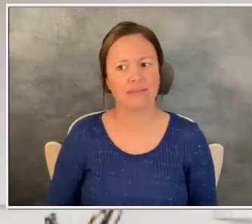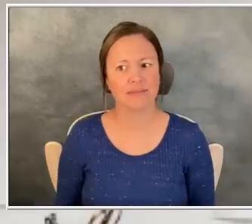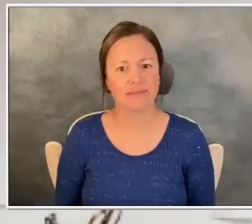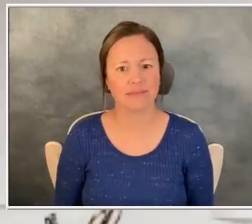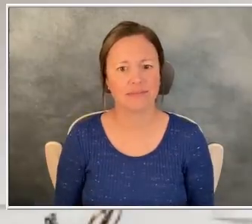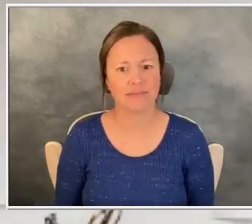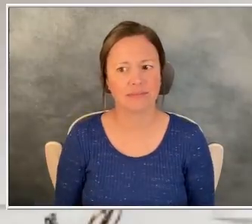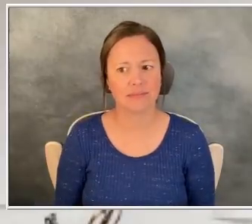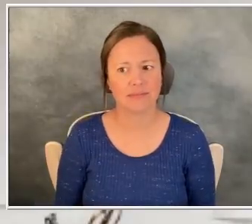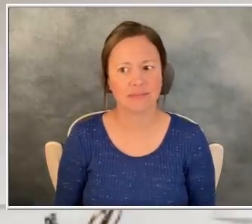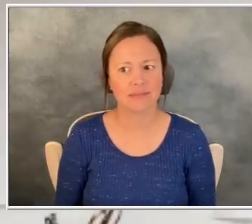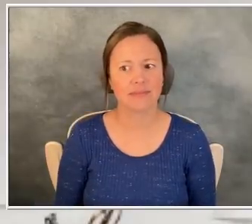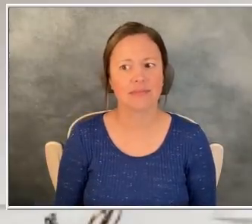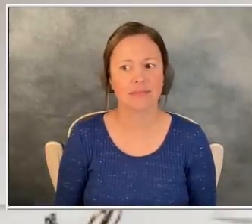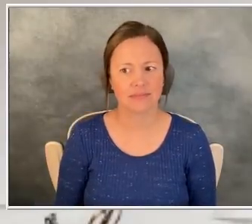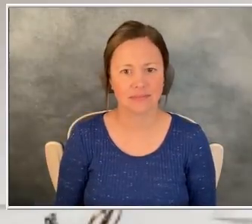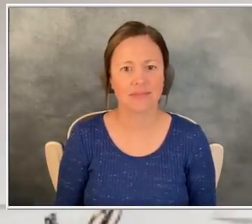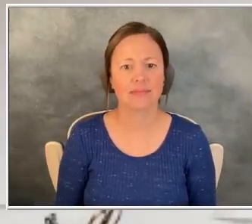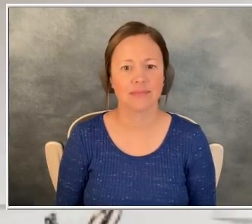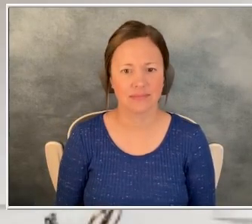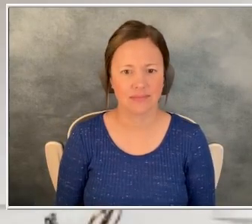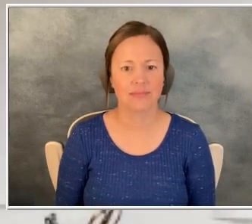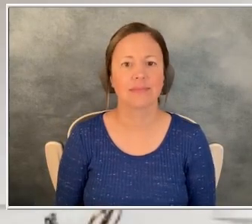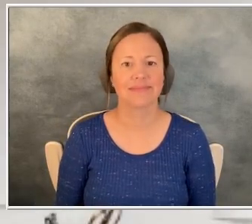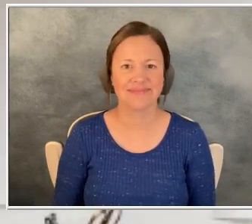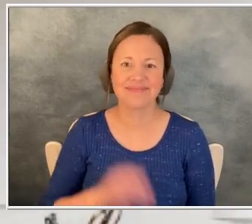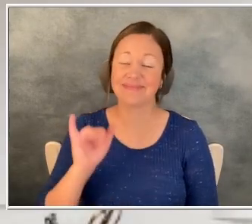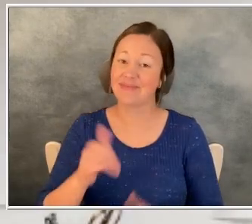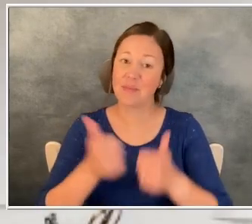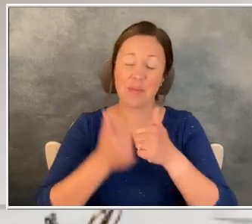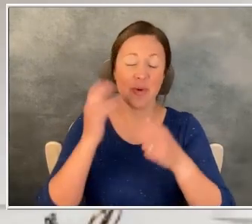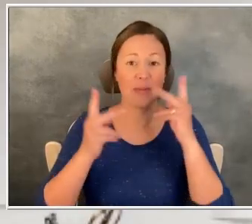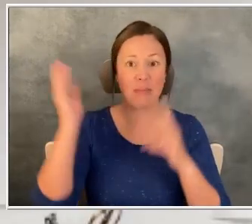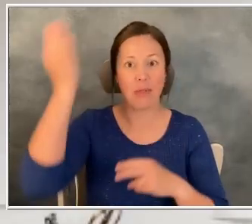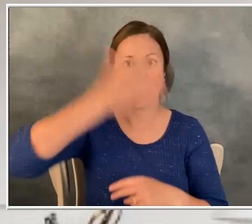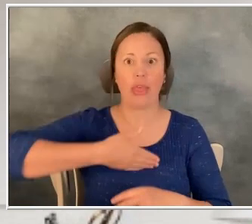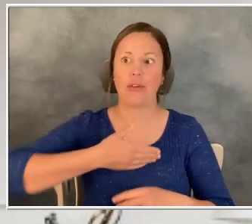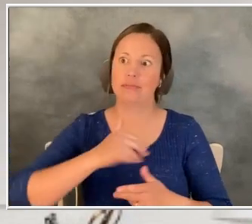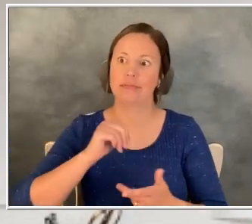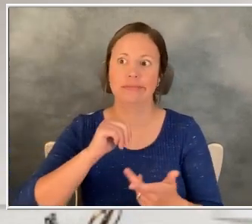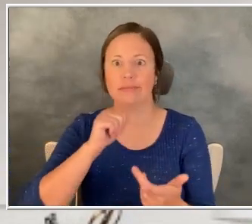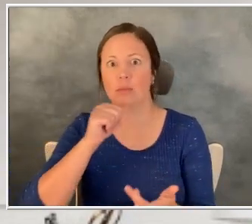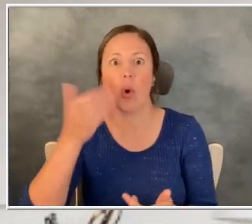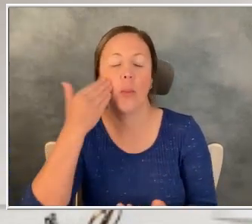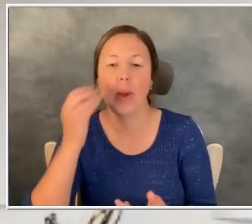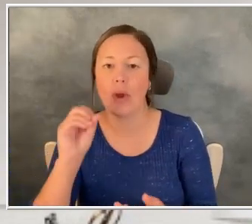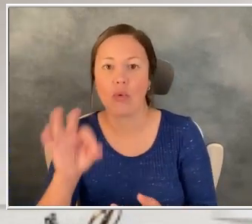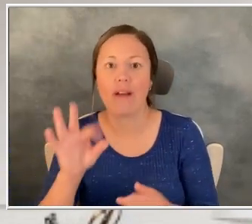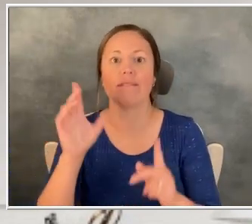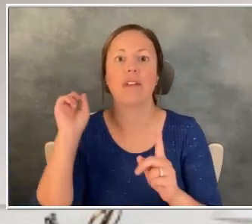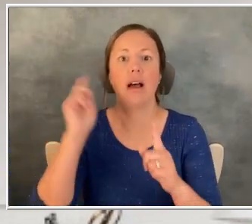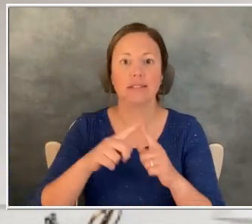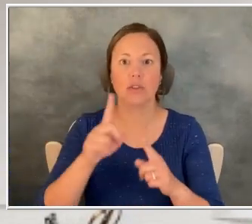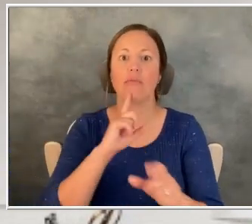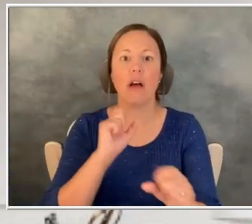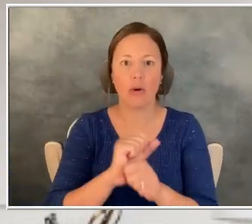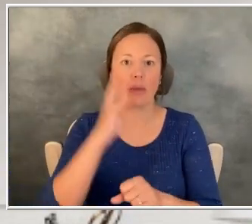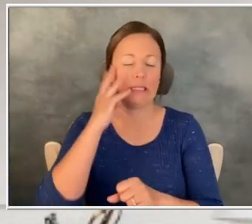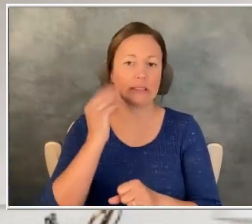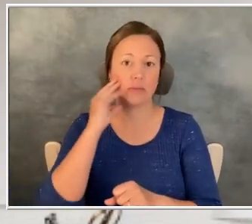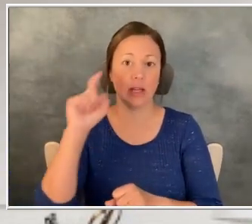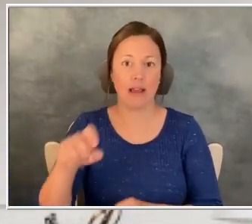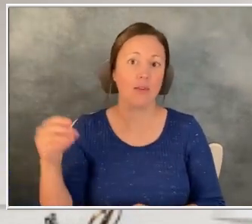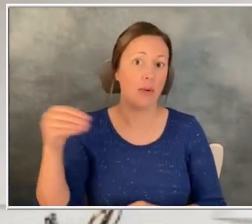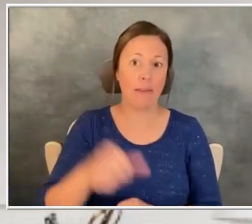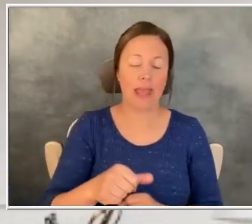Yeah. I think this is one of the most overlooked toxicities that most people aren't even aware of, right, until you're in the scenario where you have to pay for these.